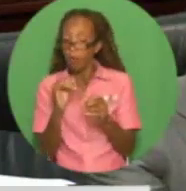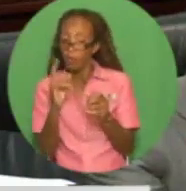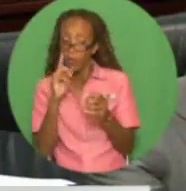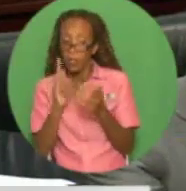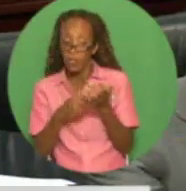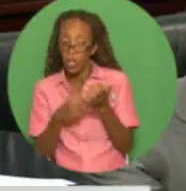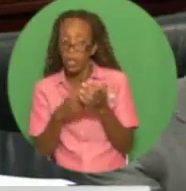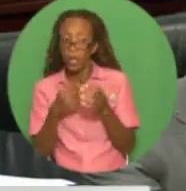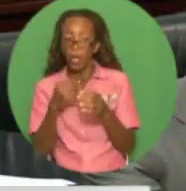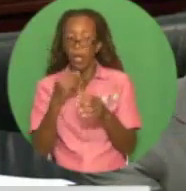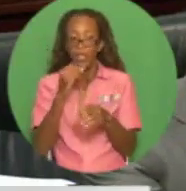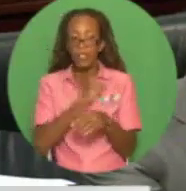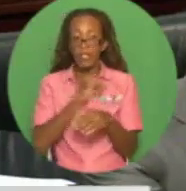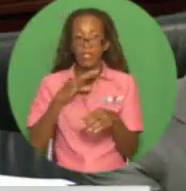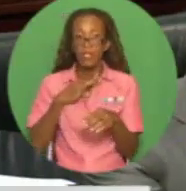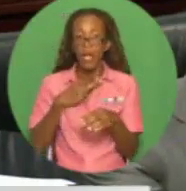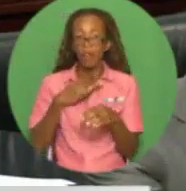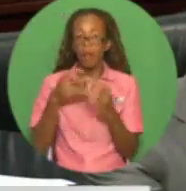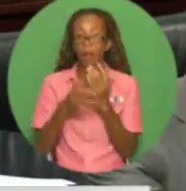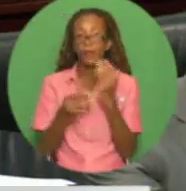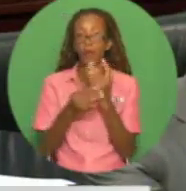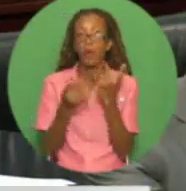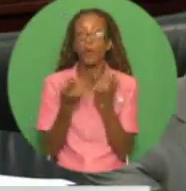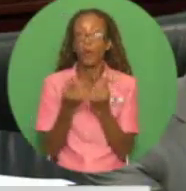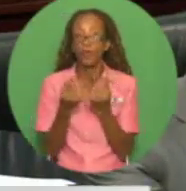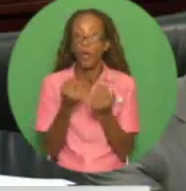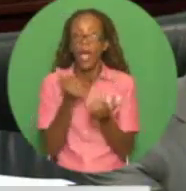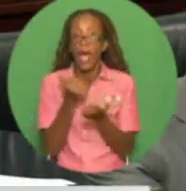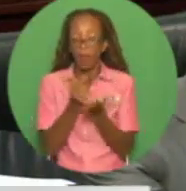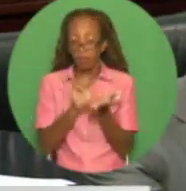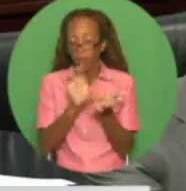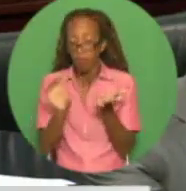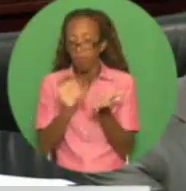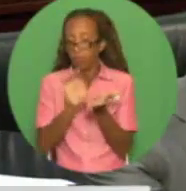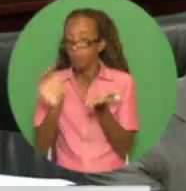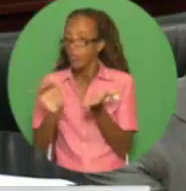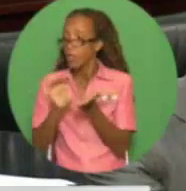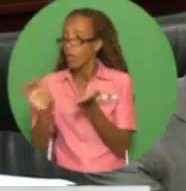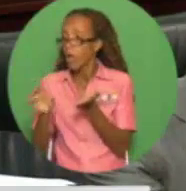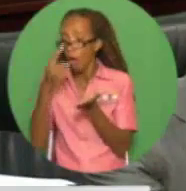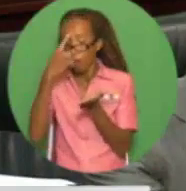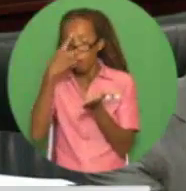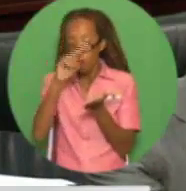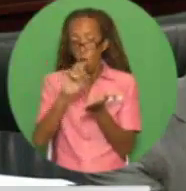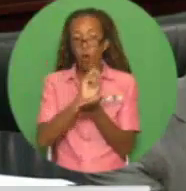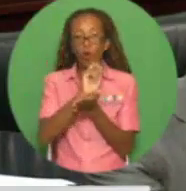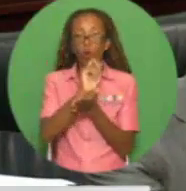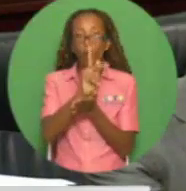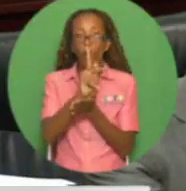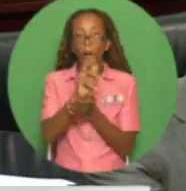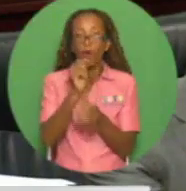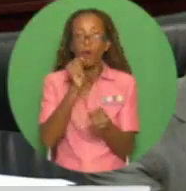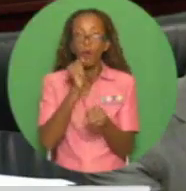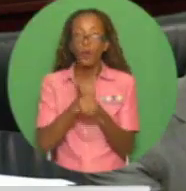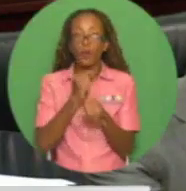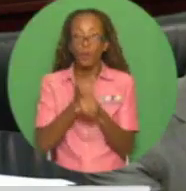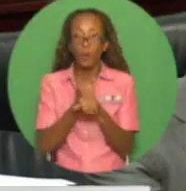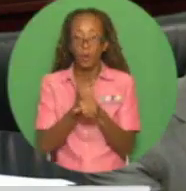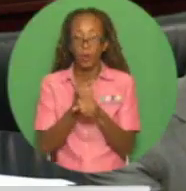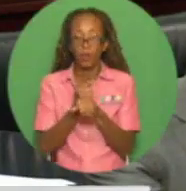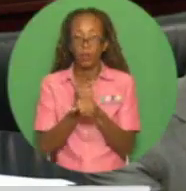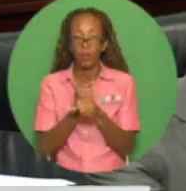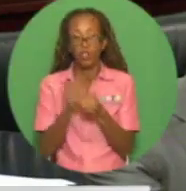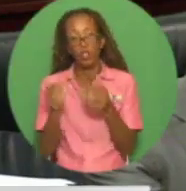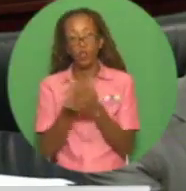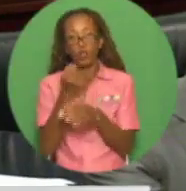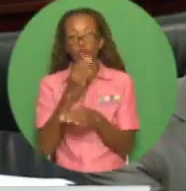Petrotrin are provided with transitional finance for their reintegration into the national economy. The